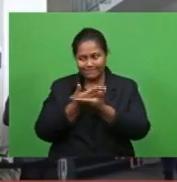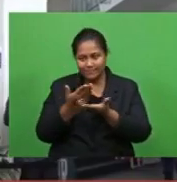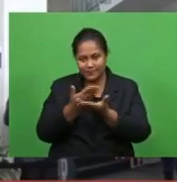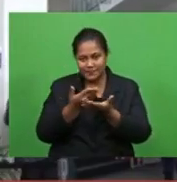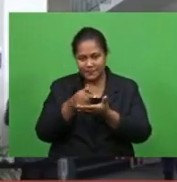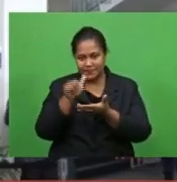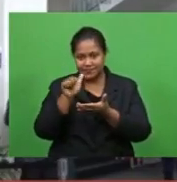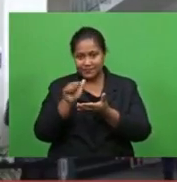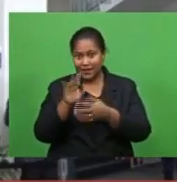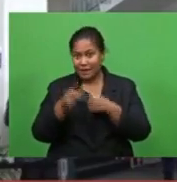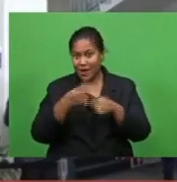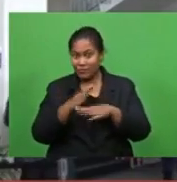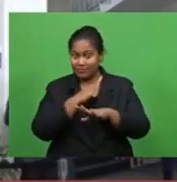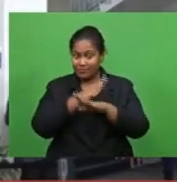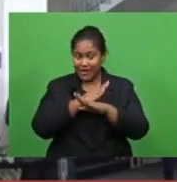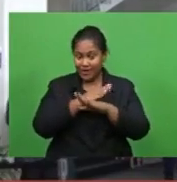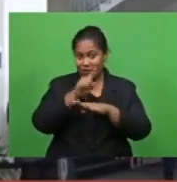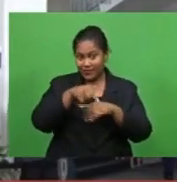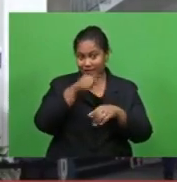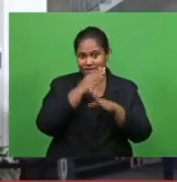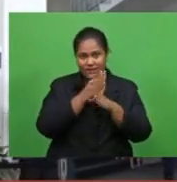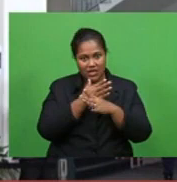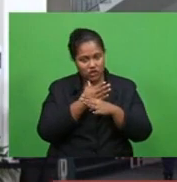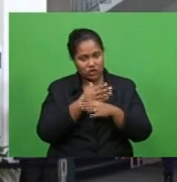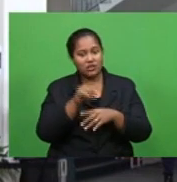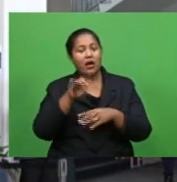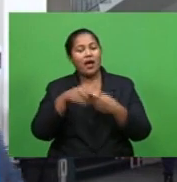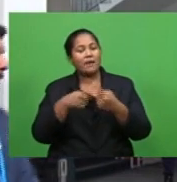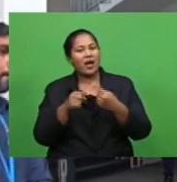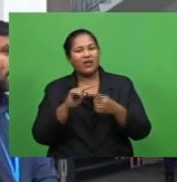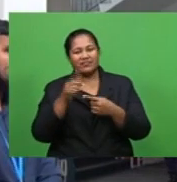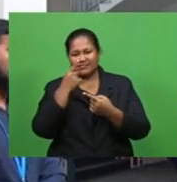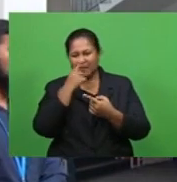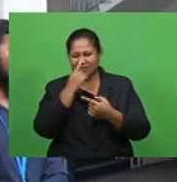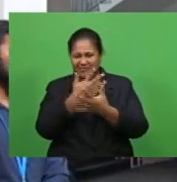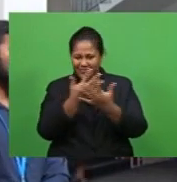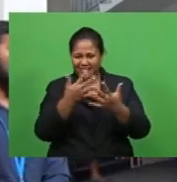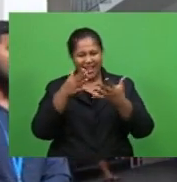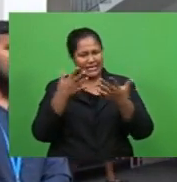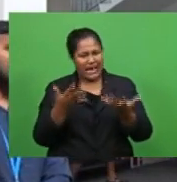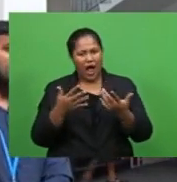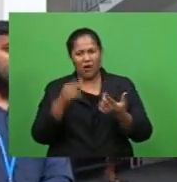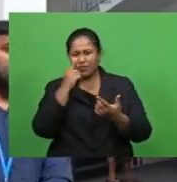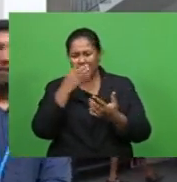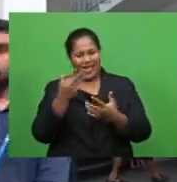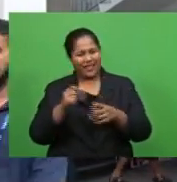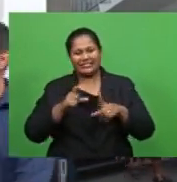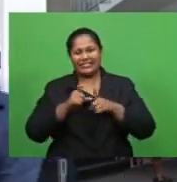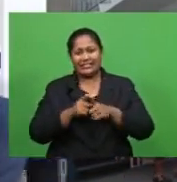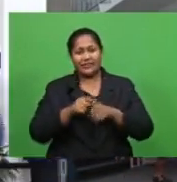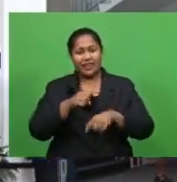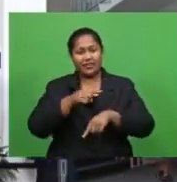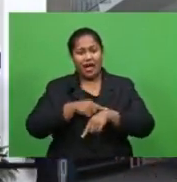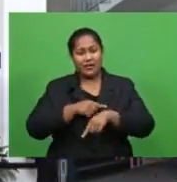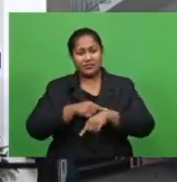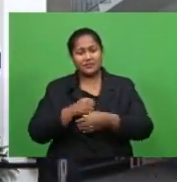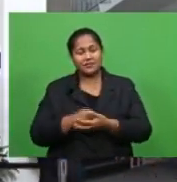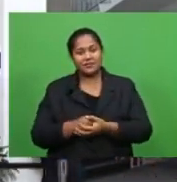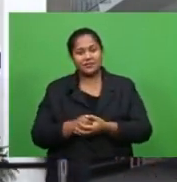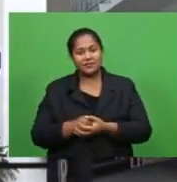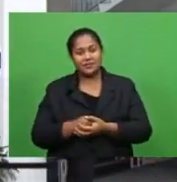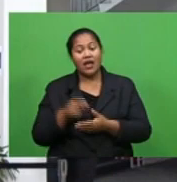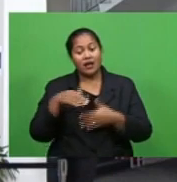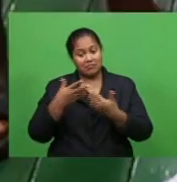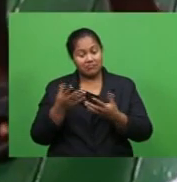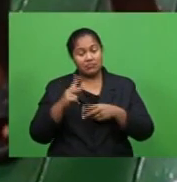ban and the effects that we have on the population of Fiji during these difficult times. So I am in the